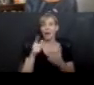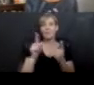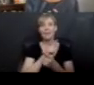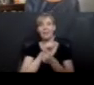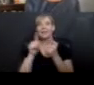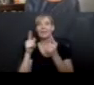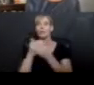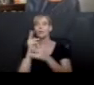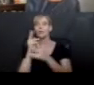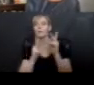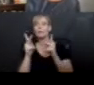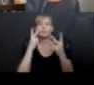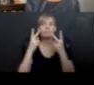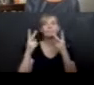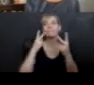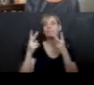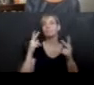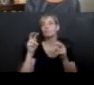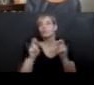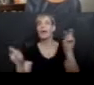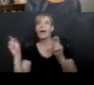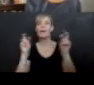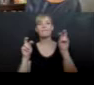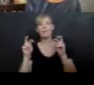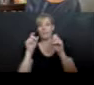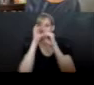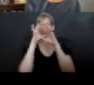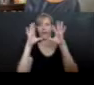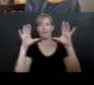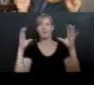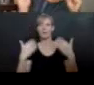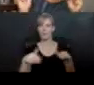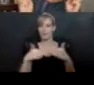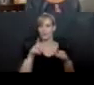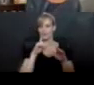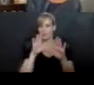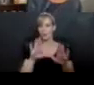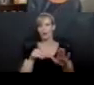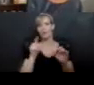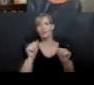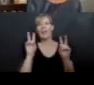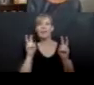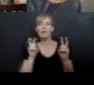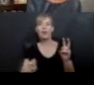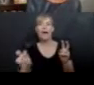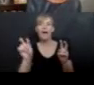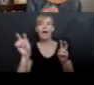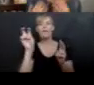meet. Pretty incredible, right? That you can, you can sort of travel through a book.